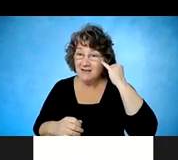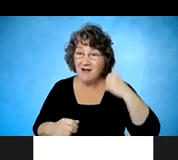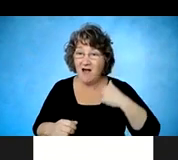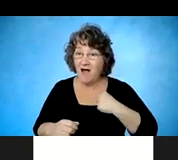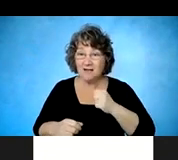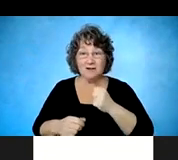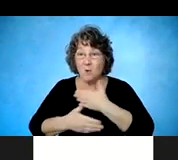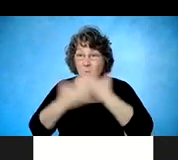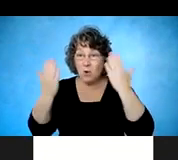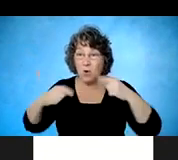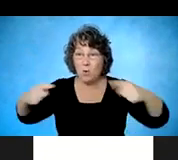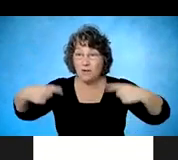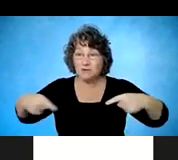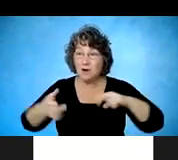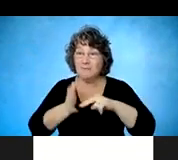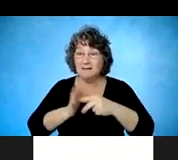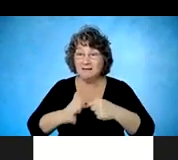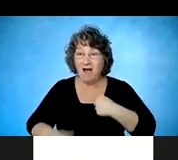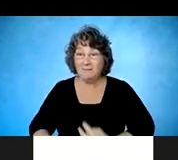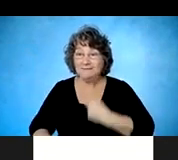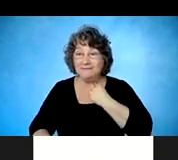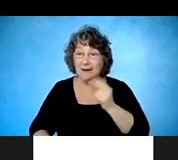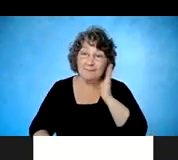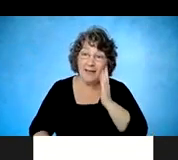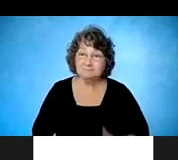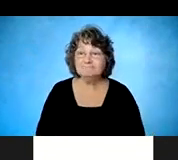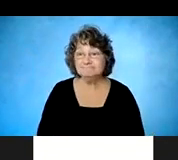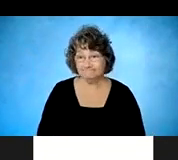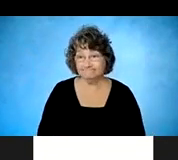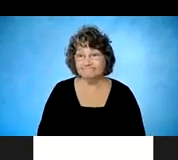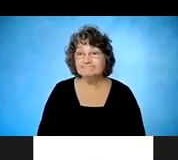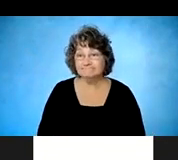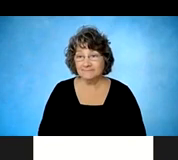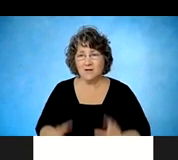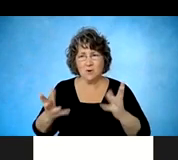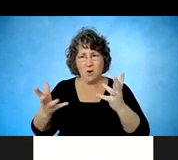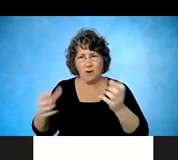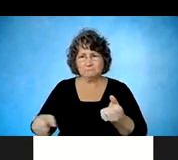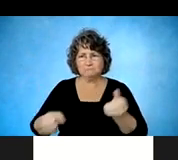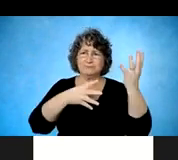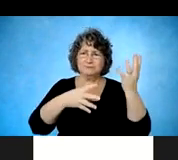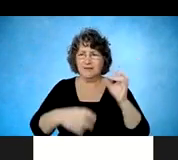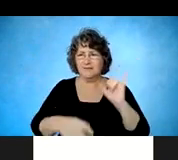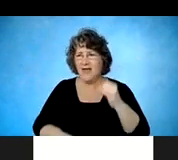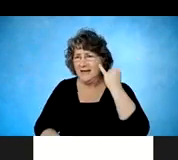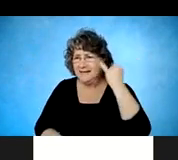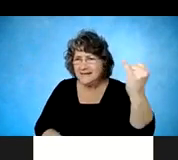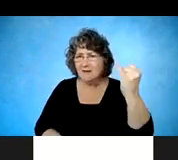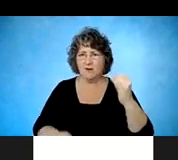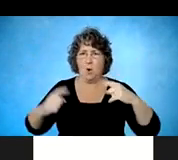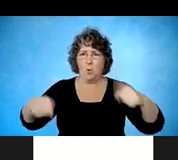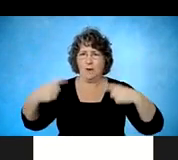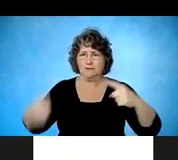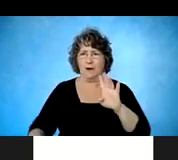And so one of the things I just want to kind of dispel is that term concept of wheelchair bound. And just to kind of